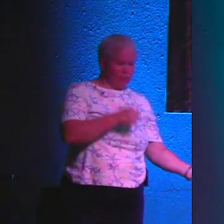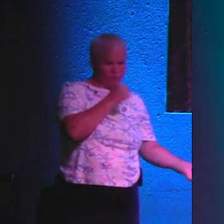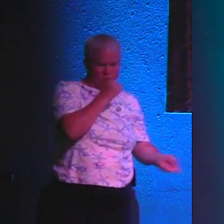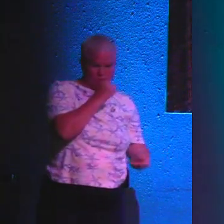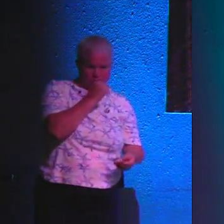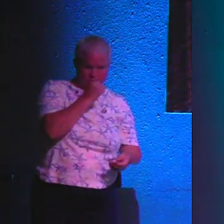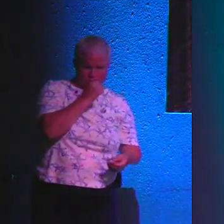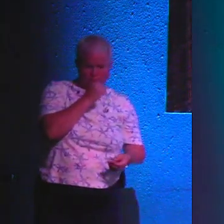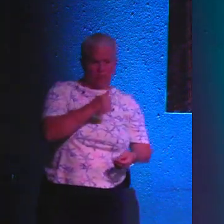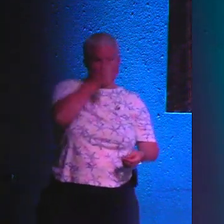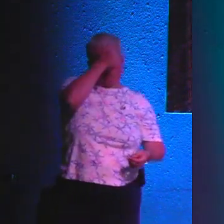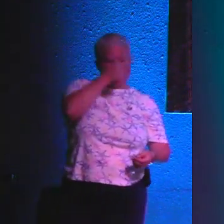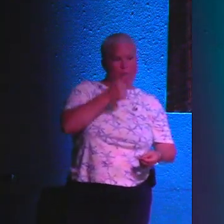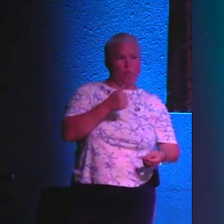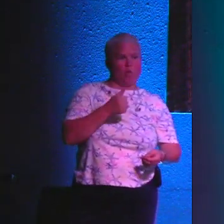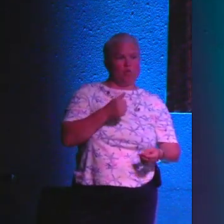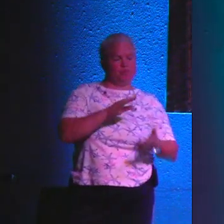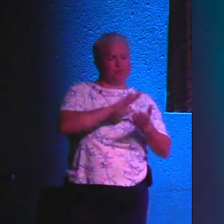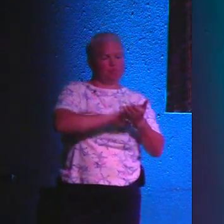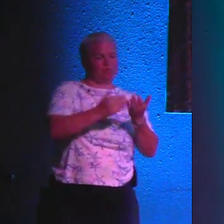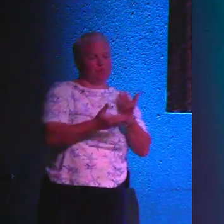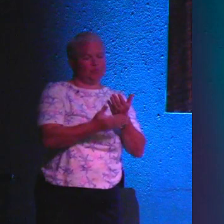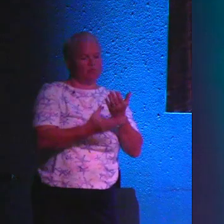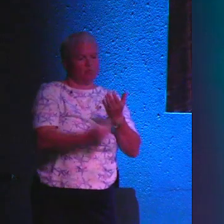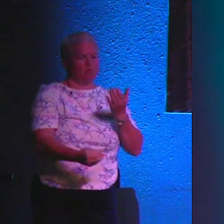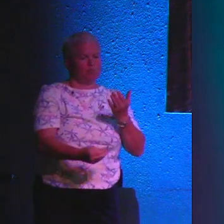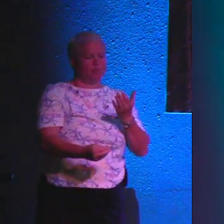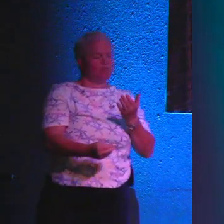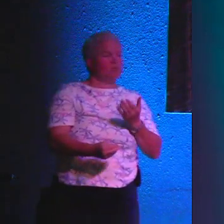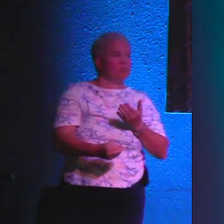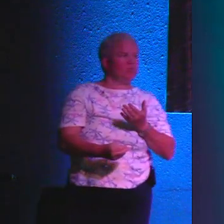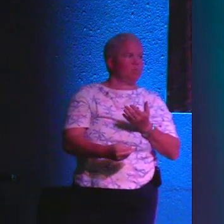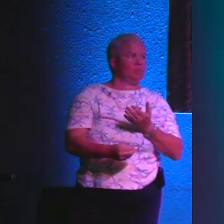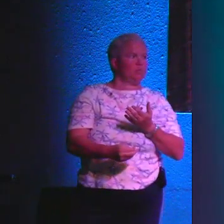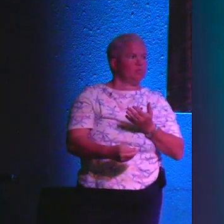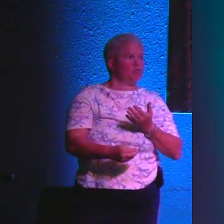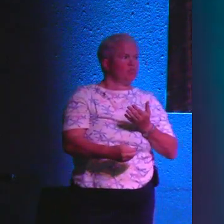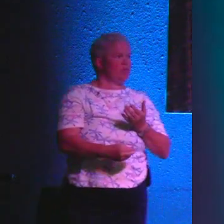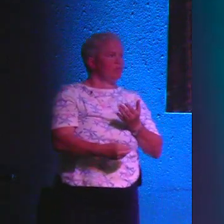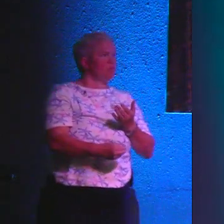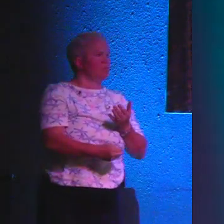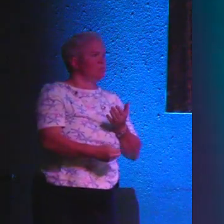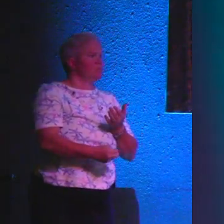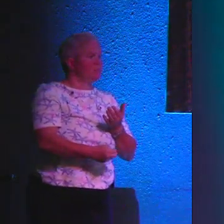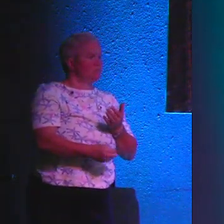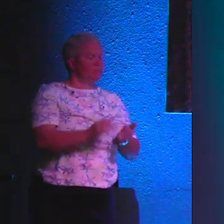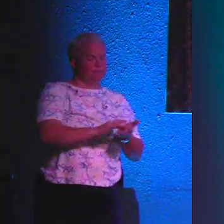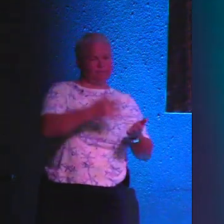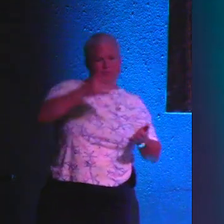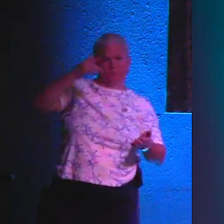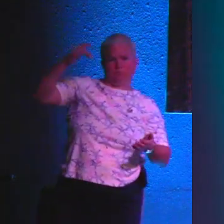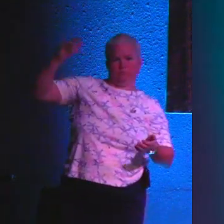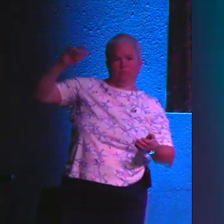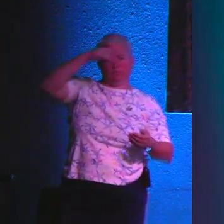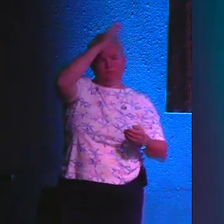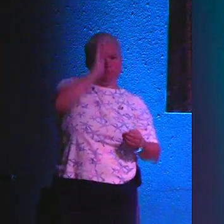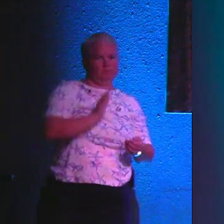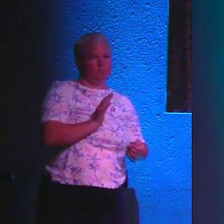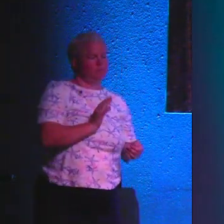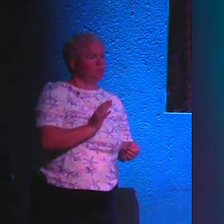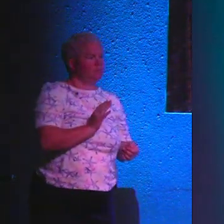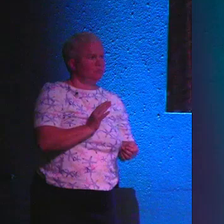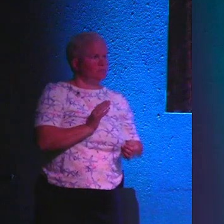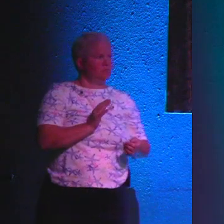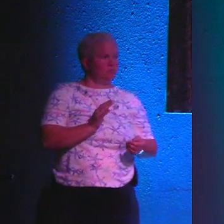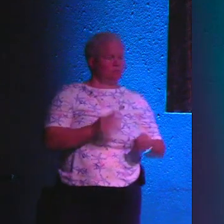We've got plenty of oil to anoint. Let's just take this time and bask in the glory of God. It's not